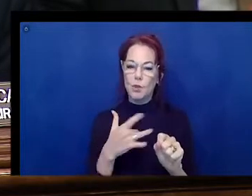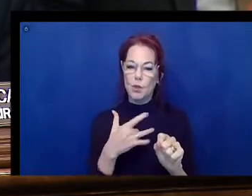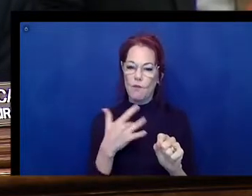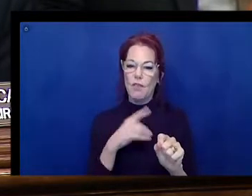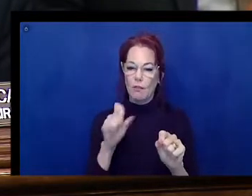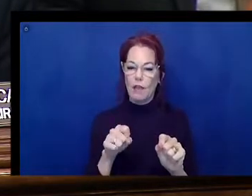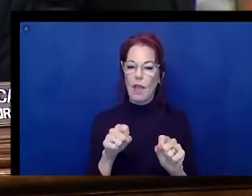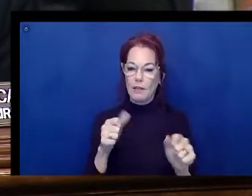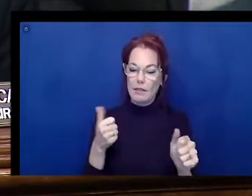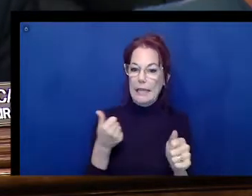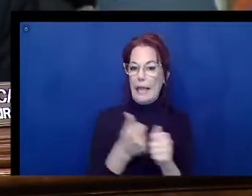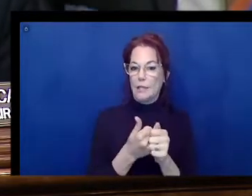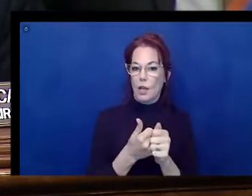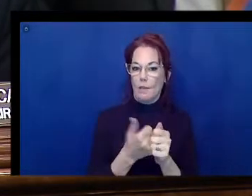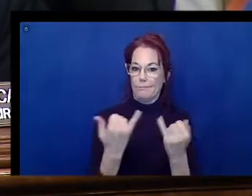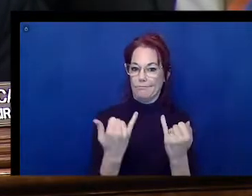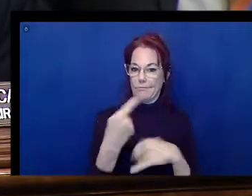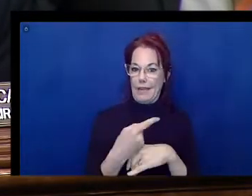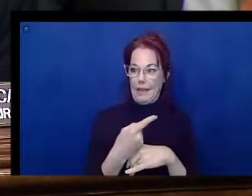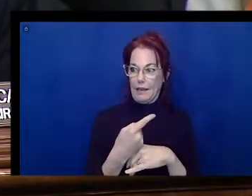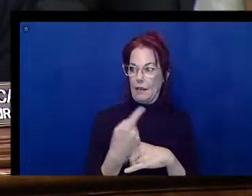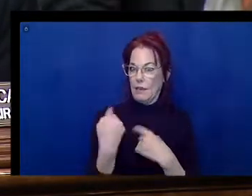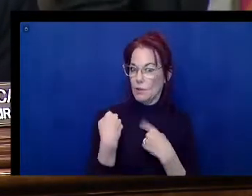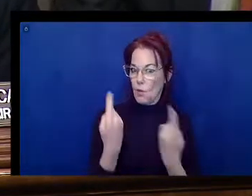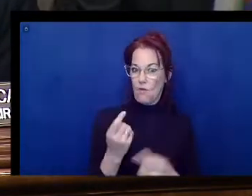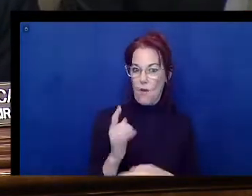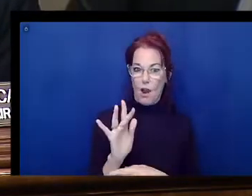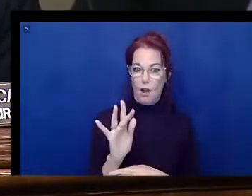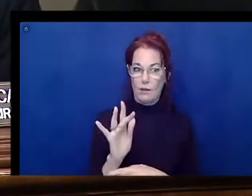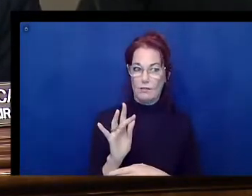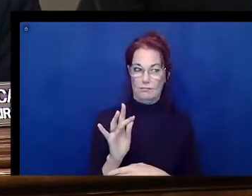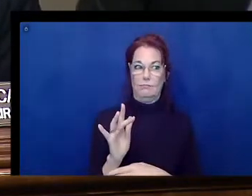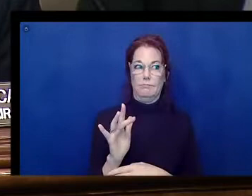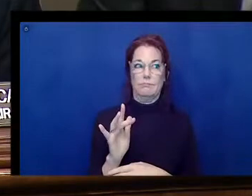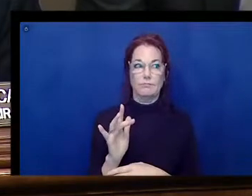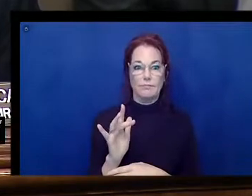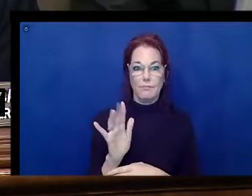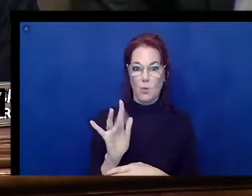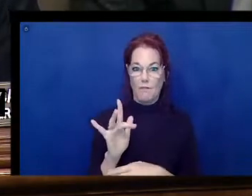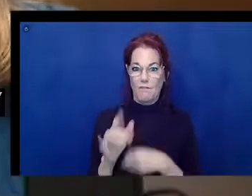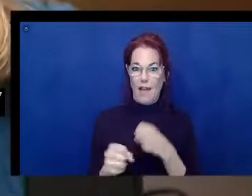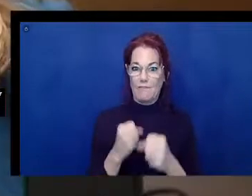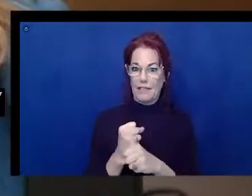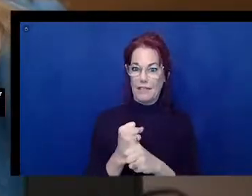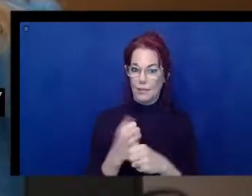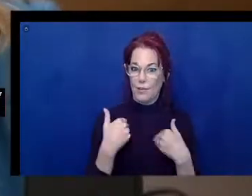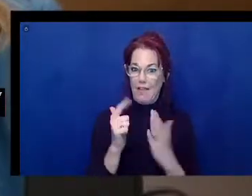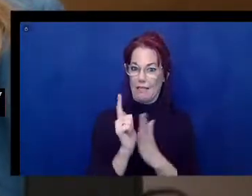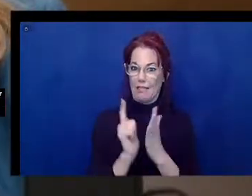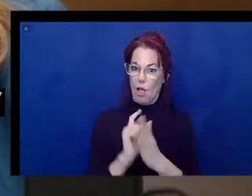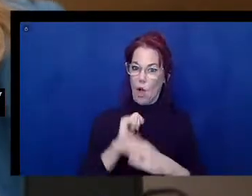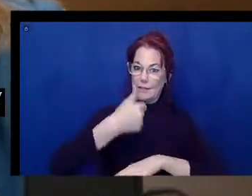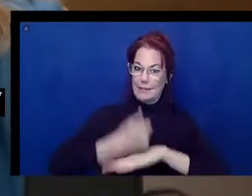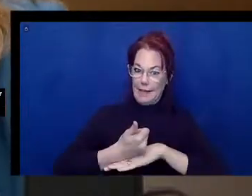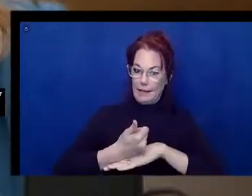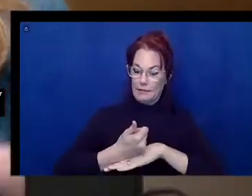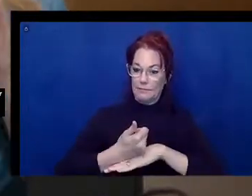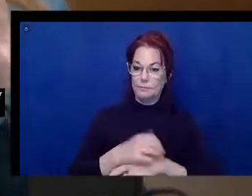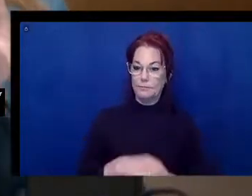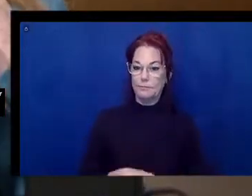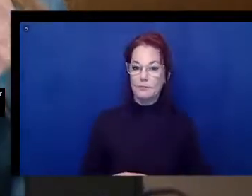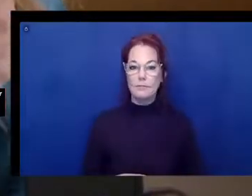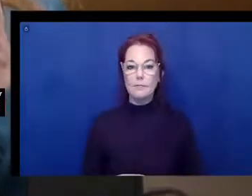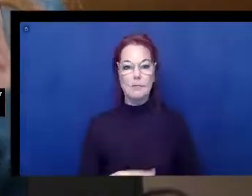speak, after a quarter century of this law being on the books? Thank you for that question. I think we have